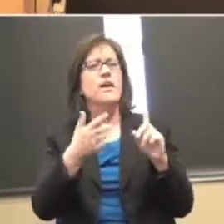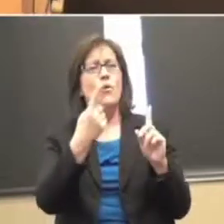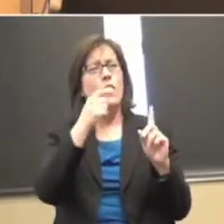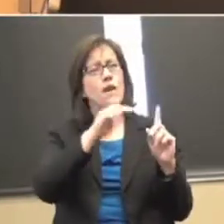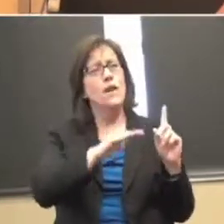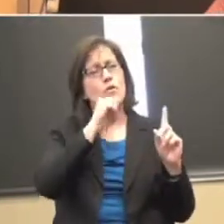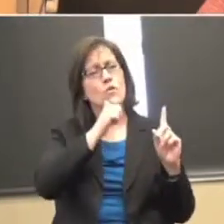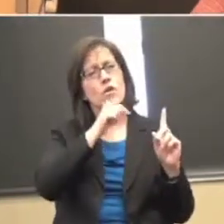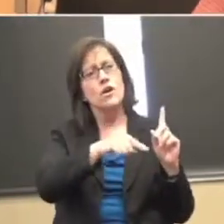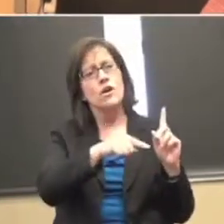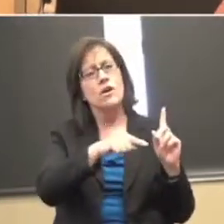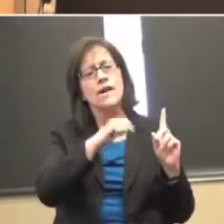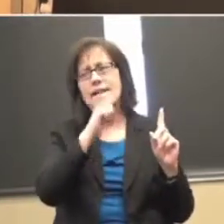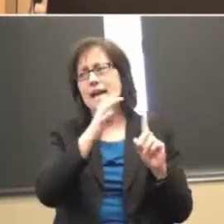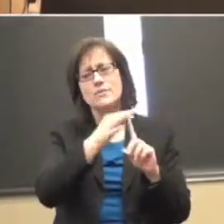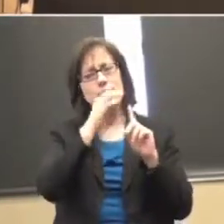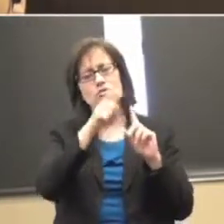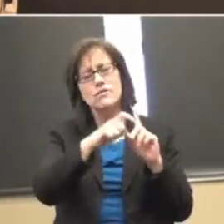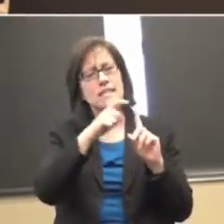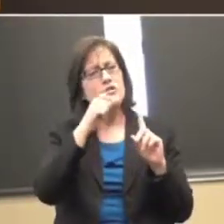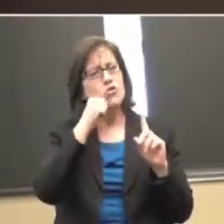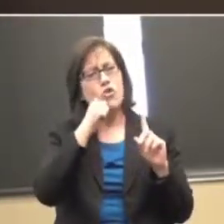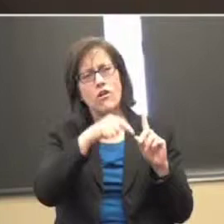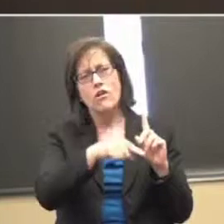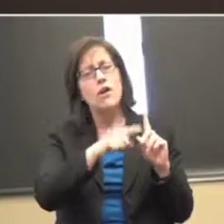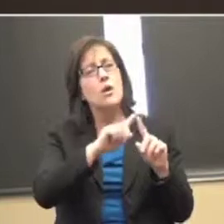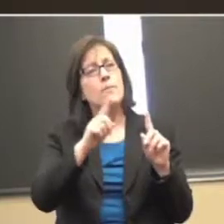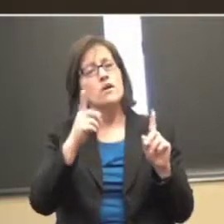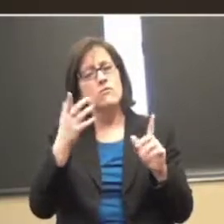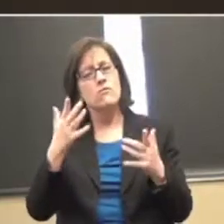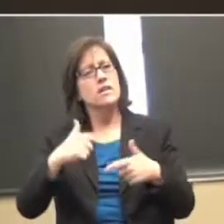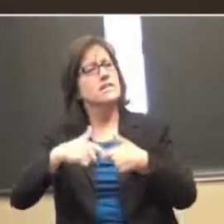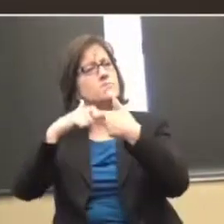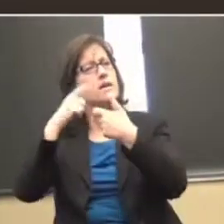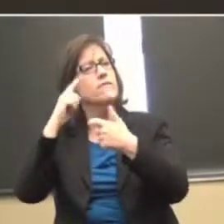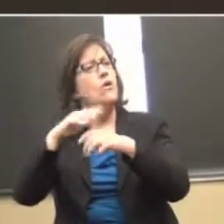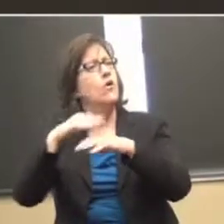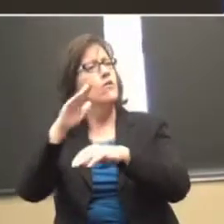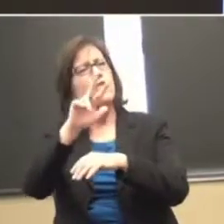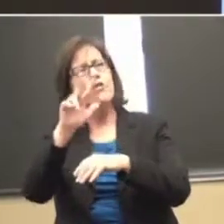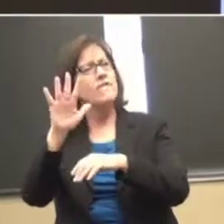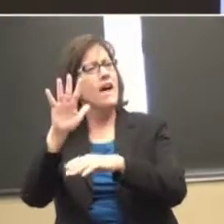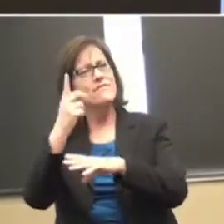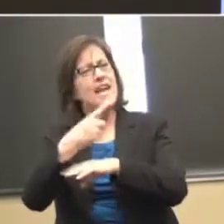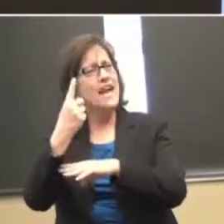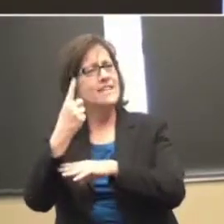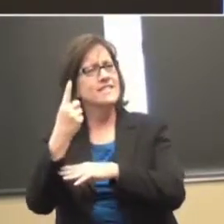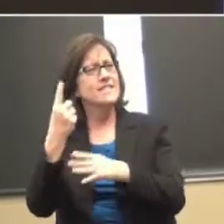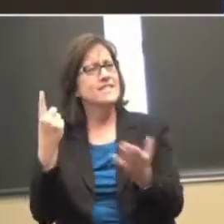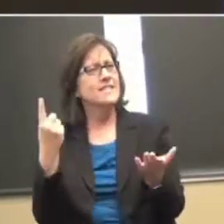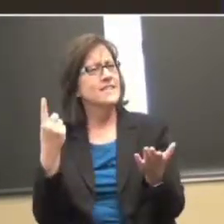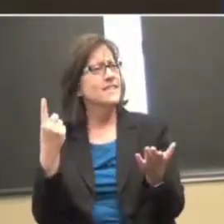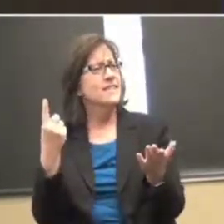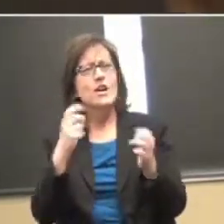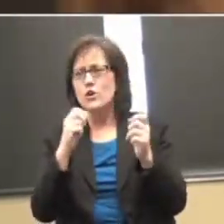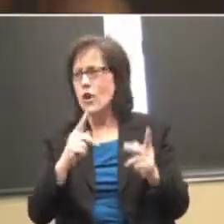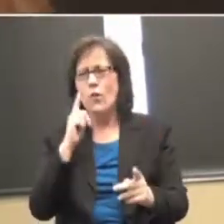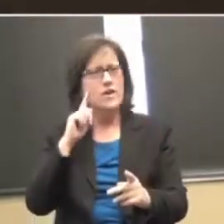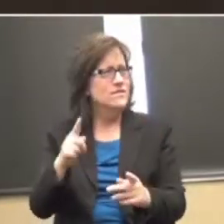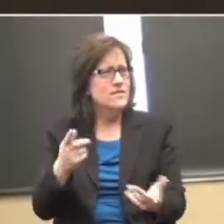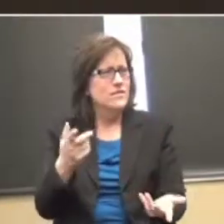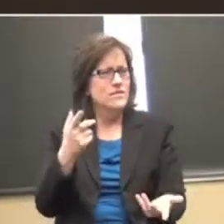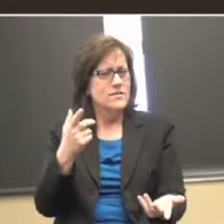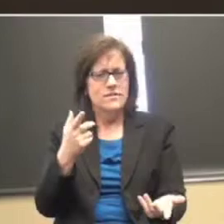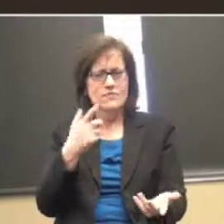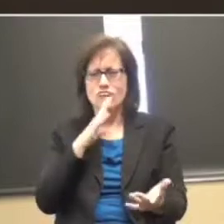who'd been suspended. She wasn't a special needs child, but she'd been suspended for over 35 days. Nobody even recognized that.